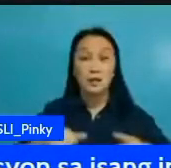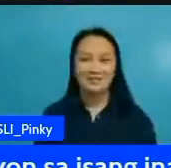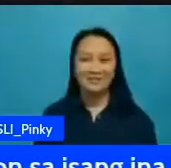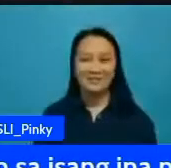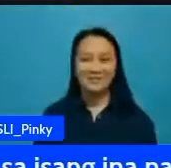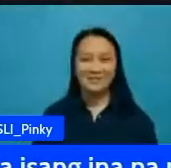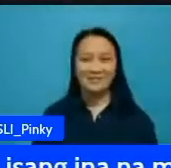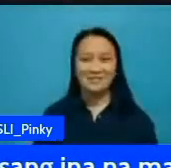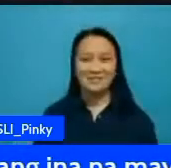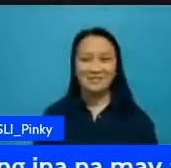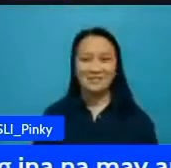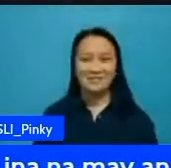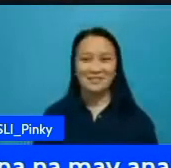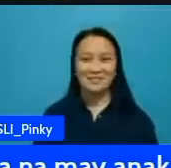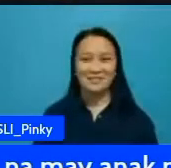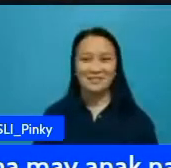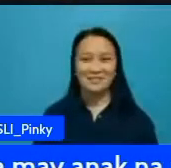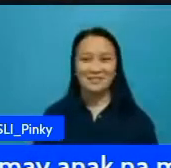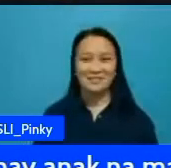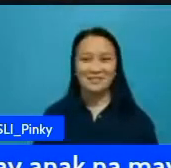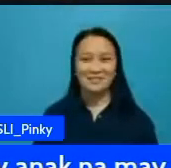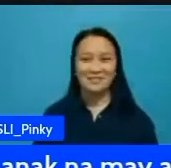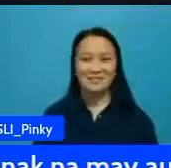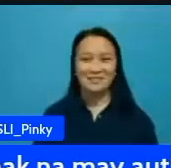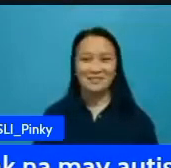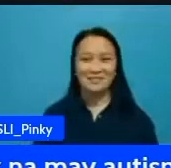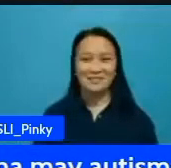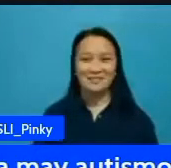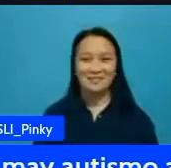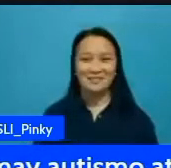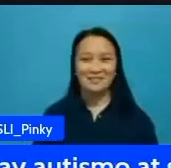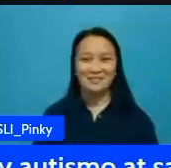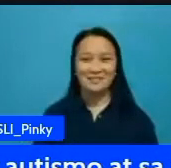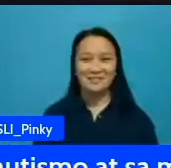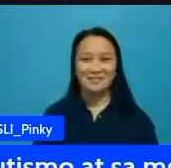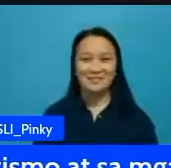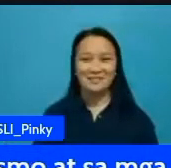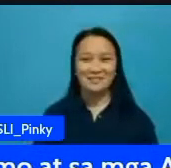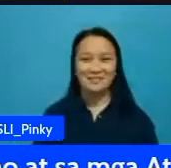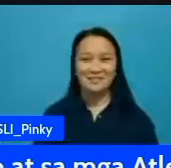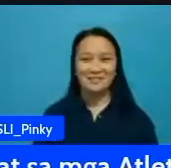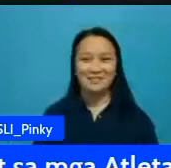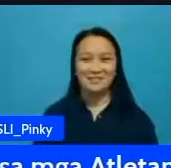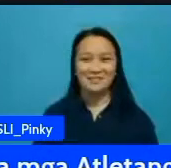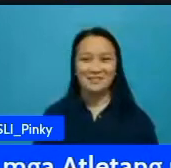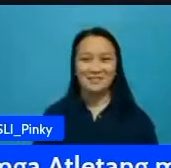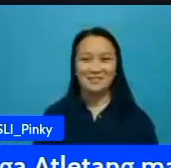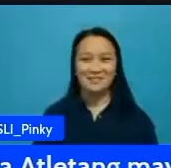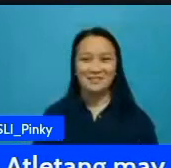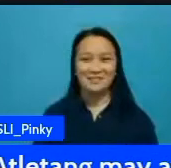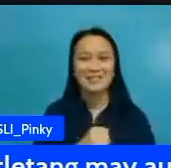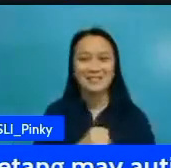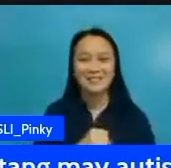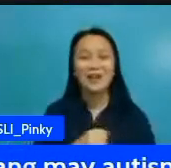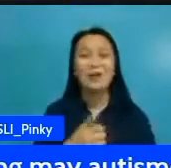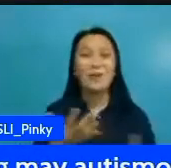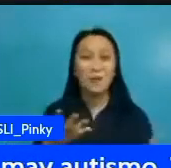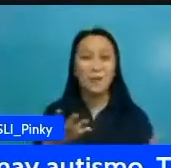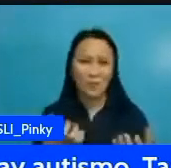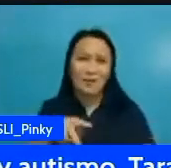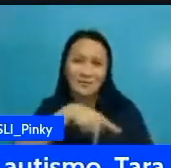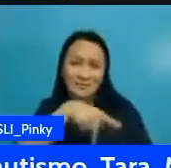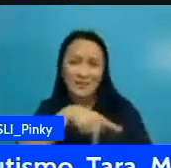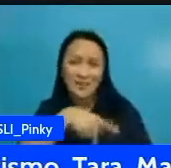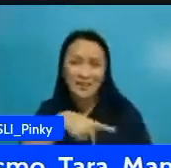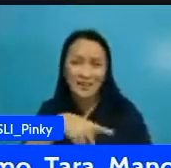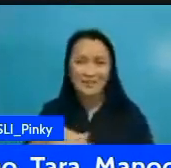derrick is 22 years old he loves to dance and play video games he's a talented cook and baker